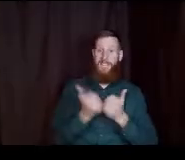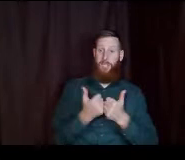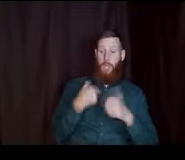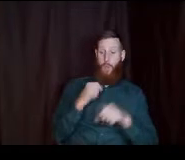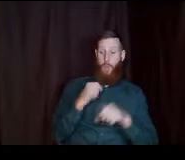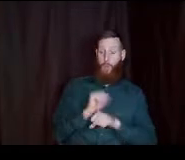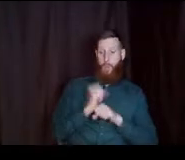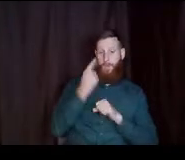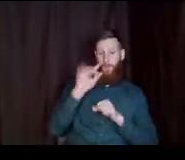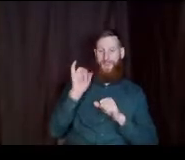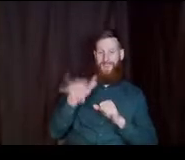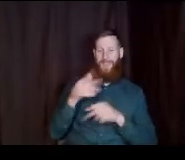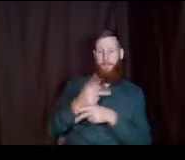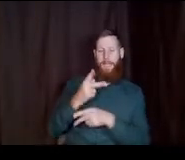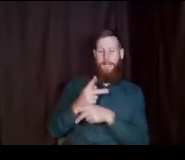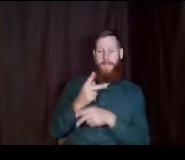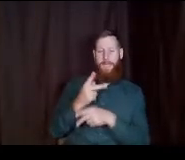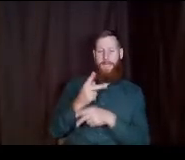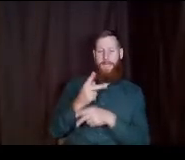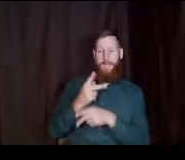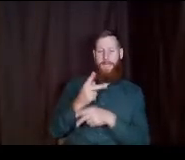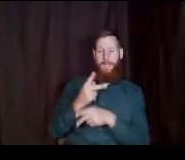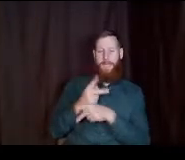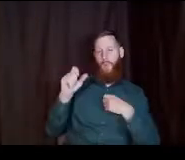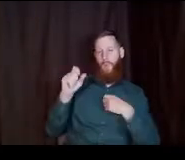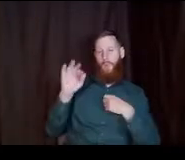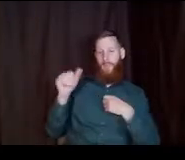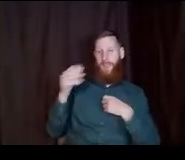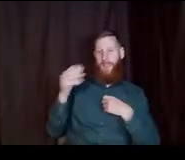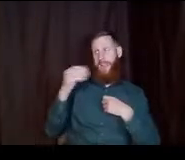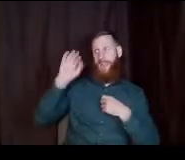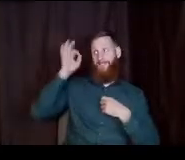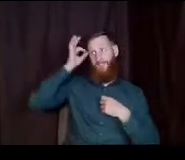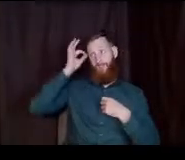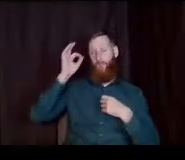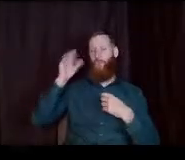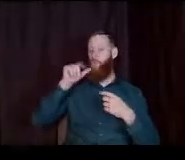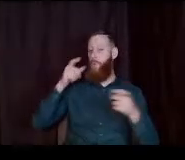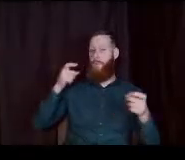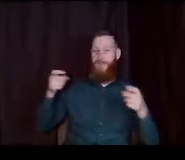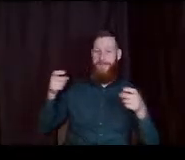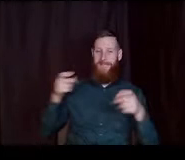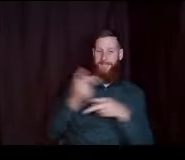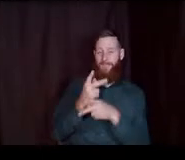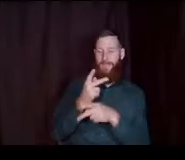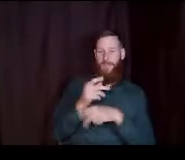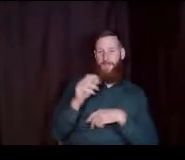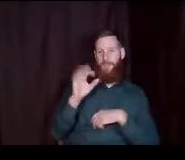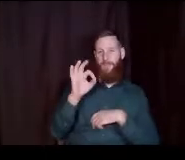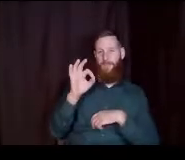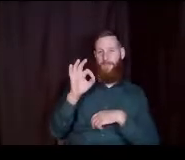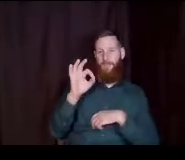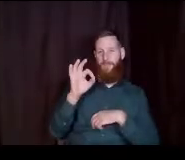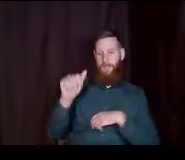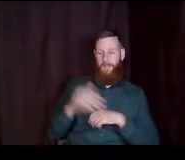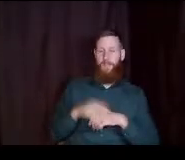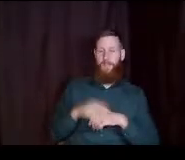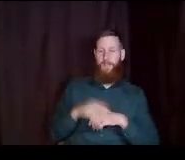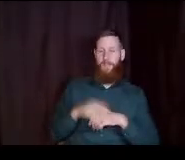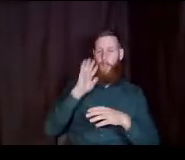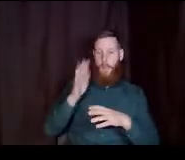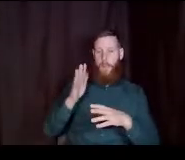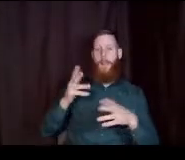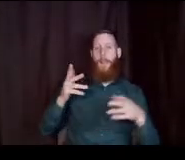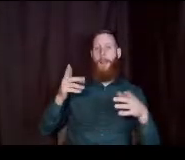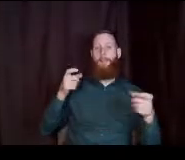maintains the wafsa and then also the federal government who maintains the fafsa is they're going to maintain the application and then when you